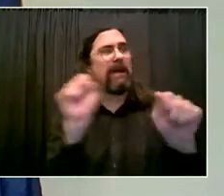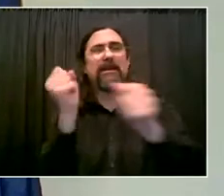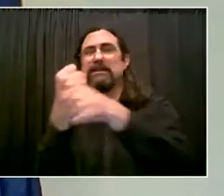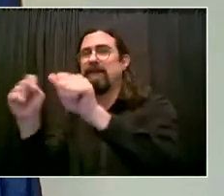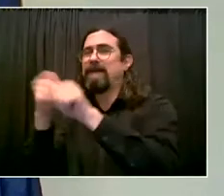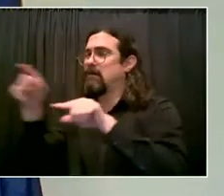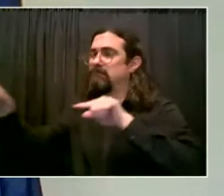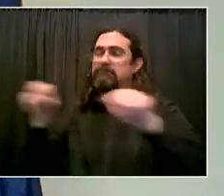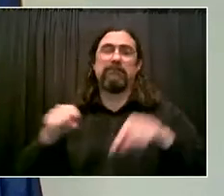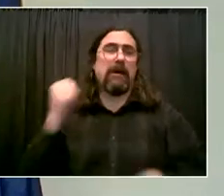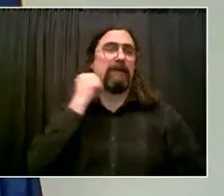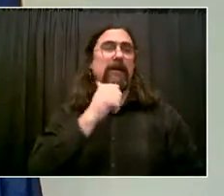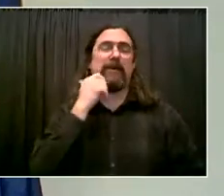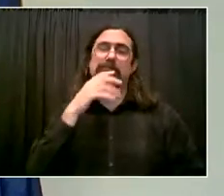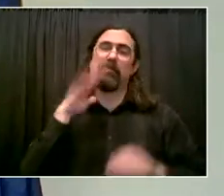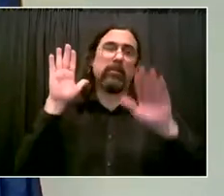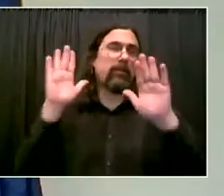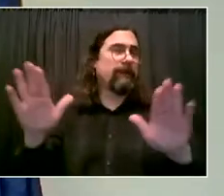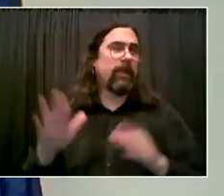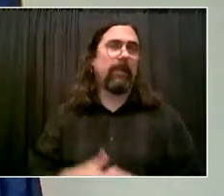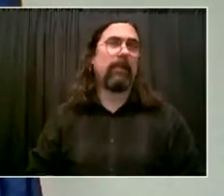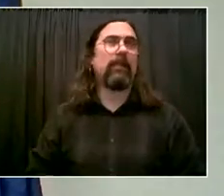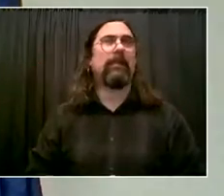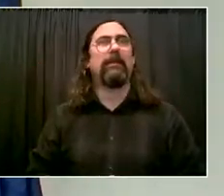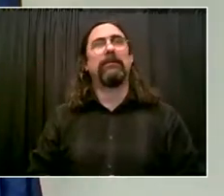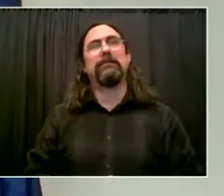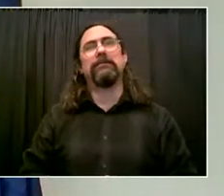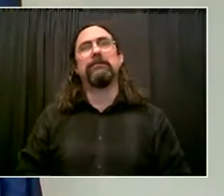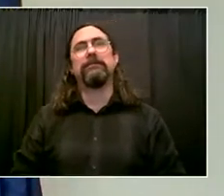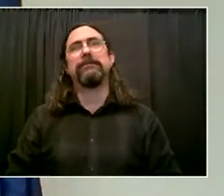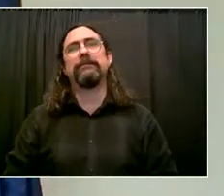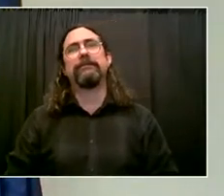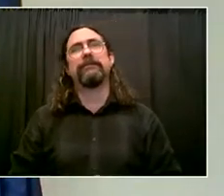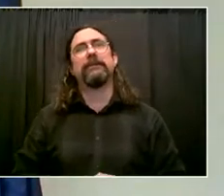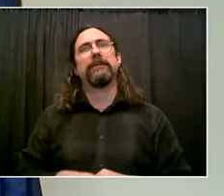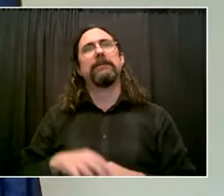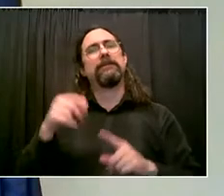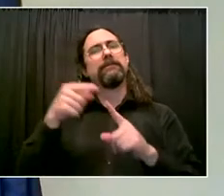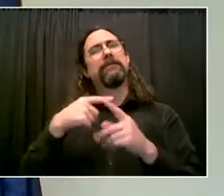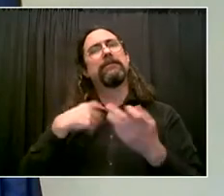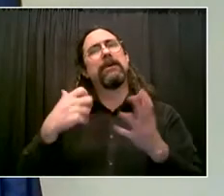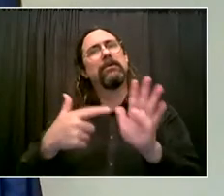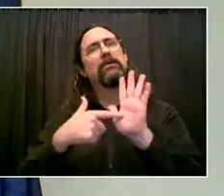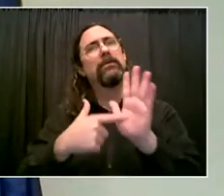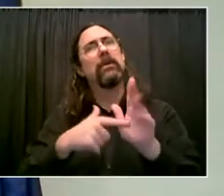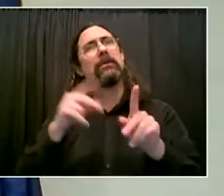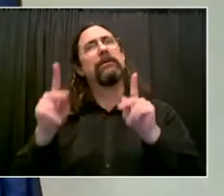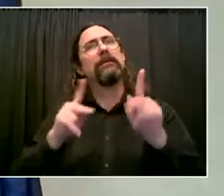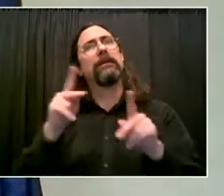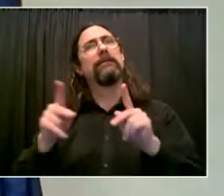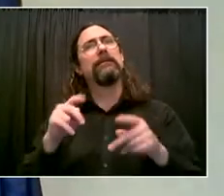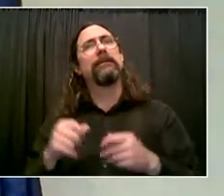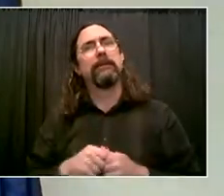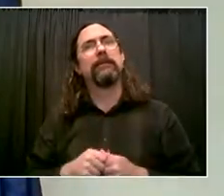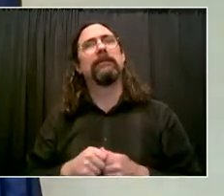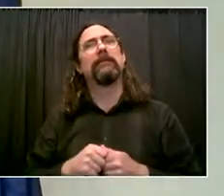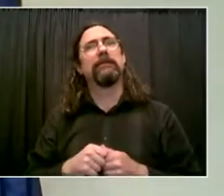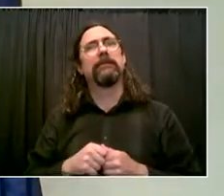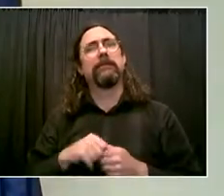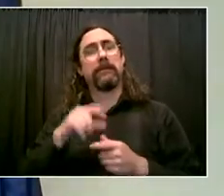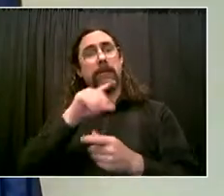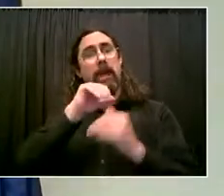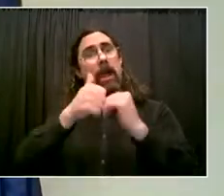those individuals, to tell them there's an alternative to this. You don't have to do things this way. And they have a story to tell them.